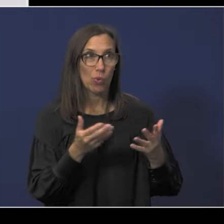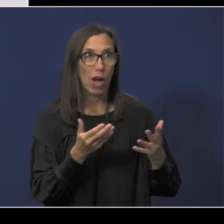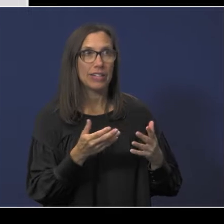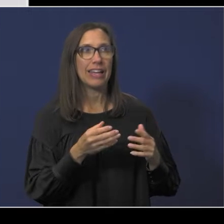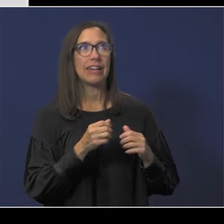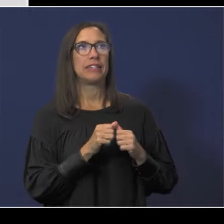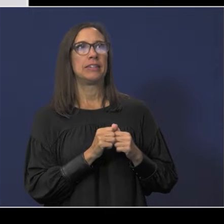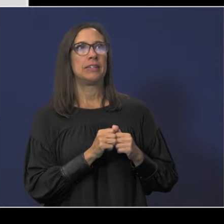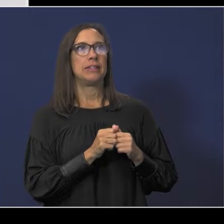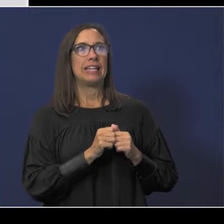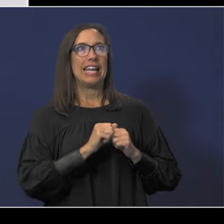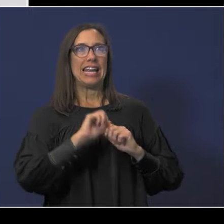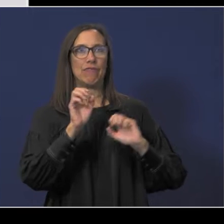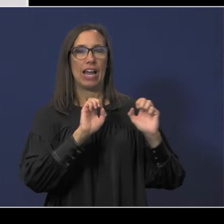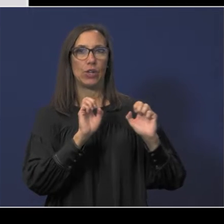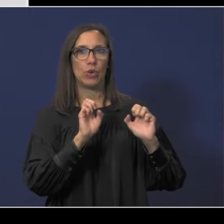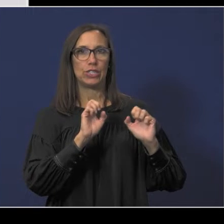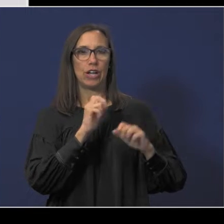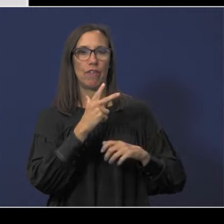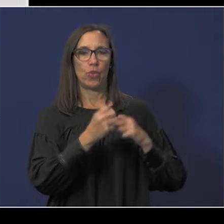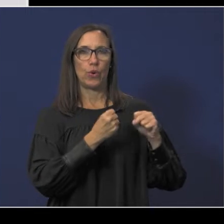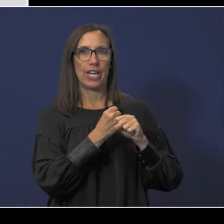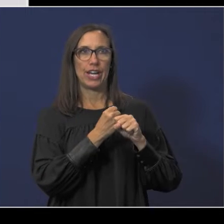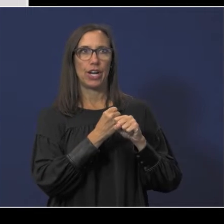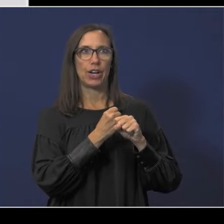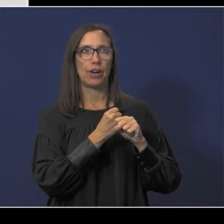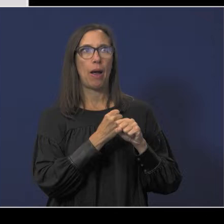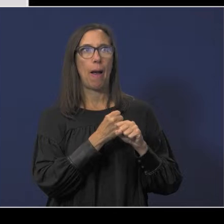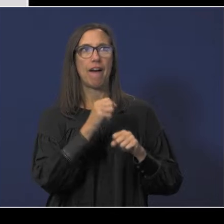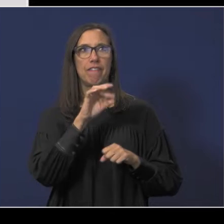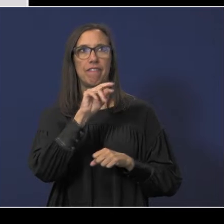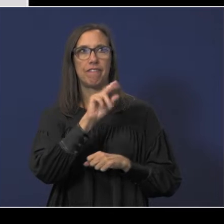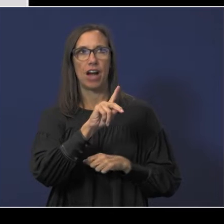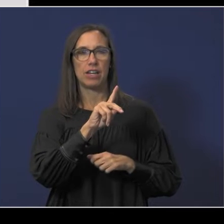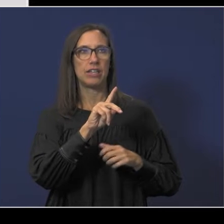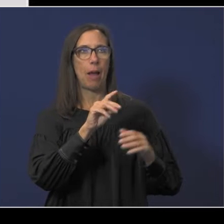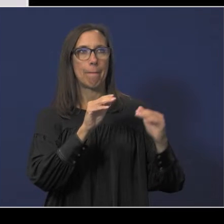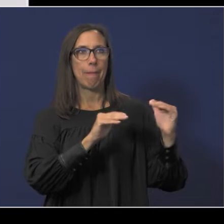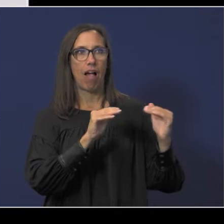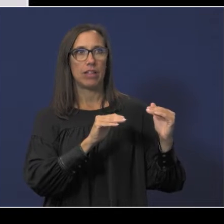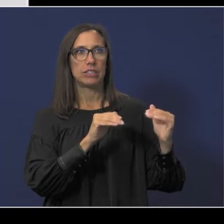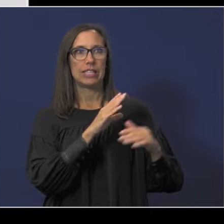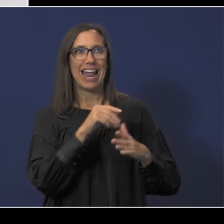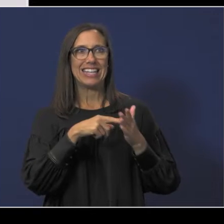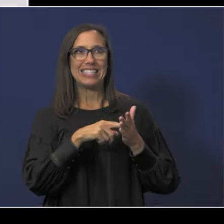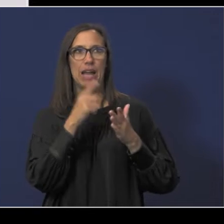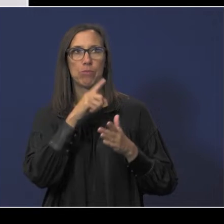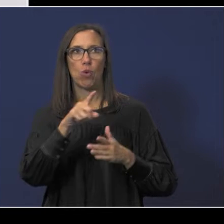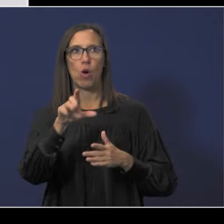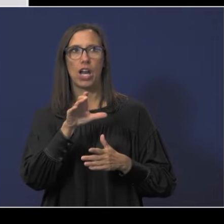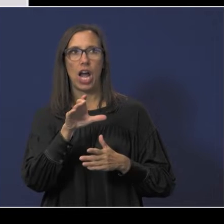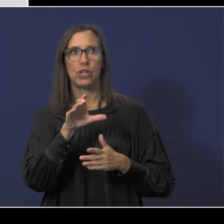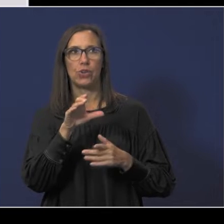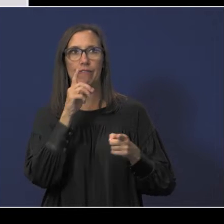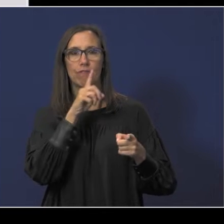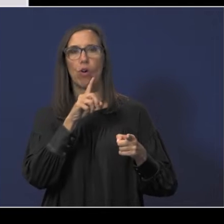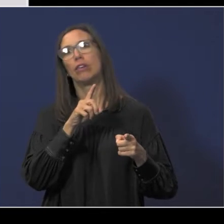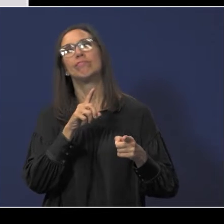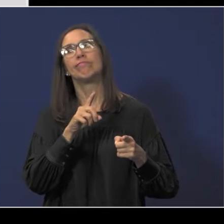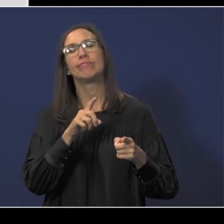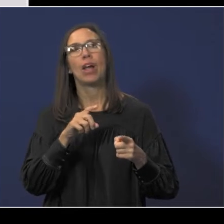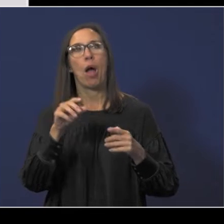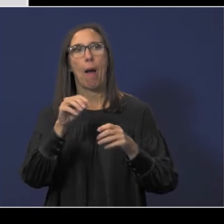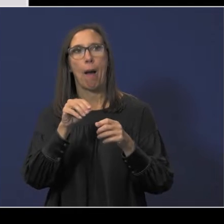-year change in fund balance, a three-year comparison of budgeted to actual revenues, and debt per $100 of assessed property value.